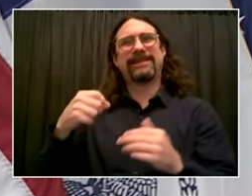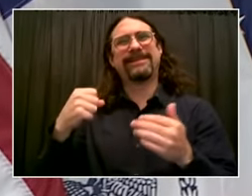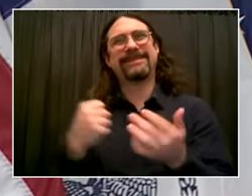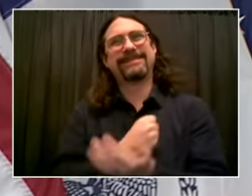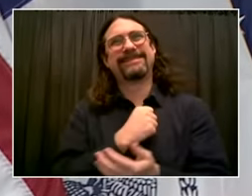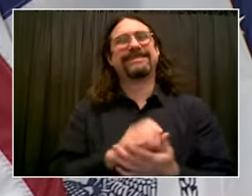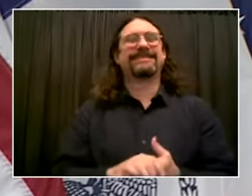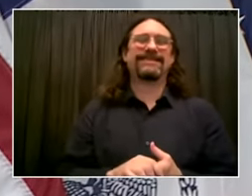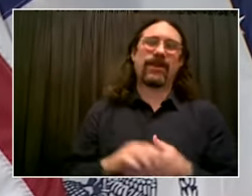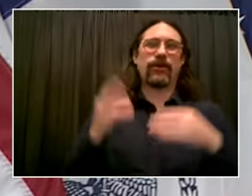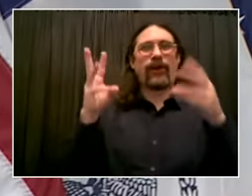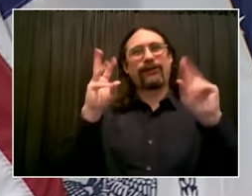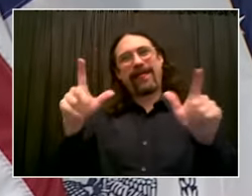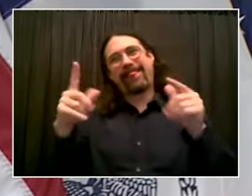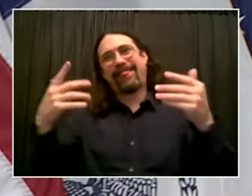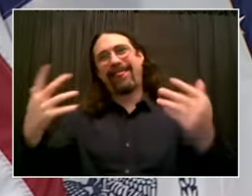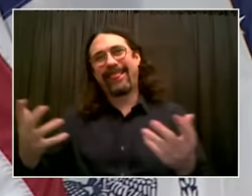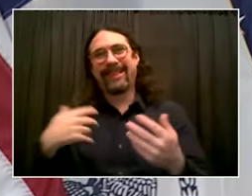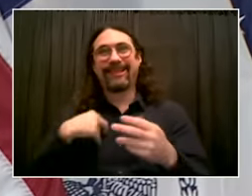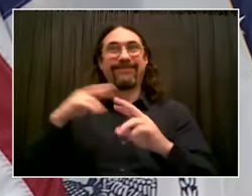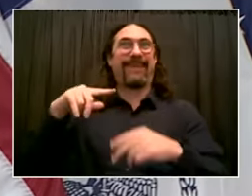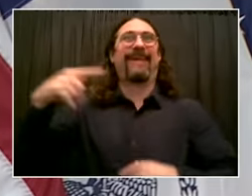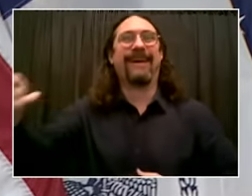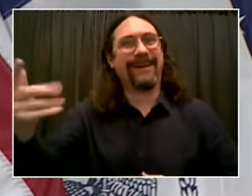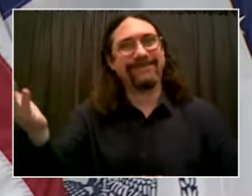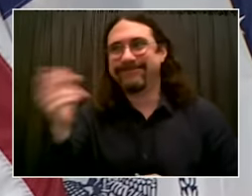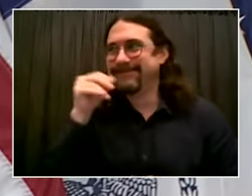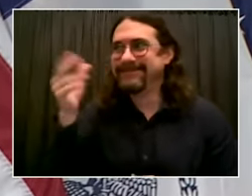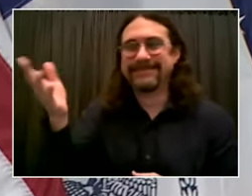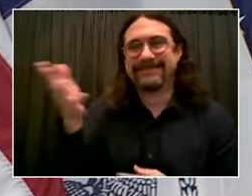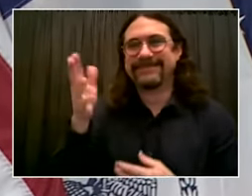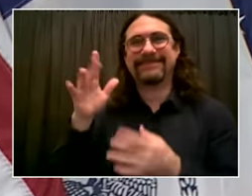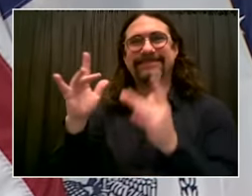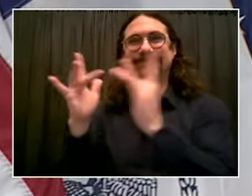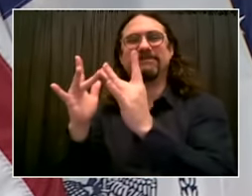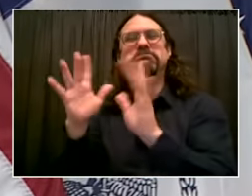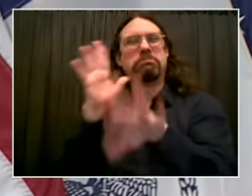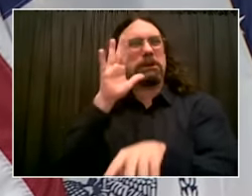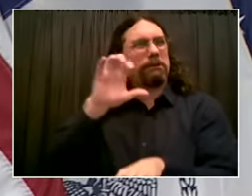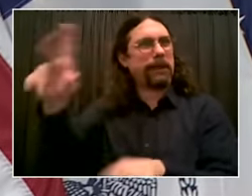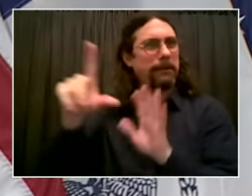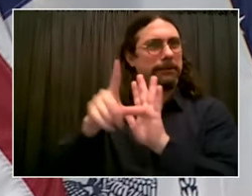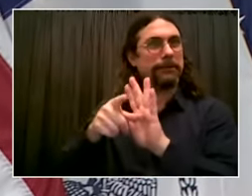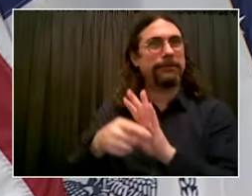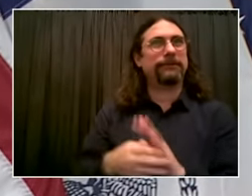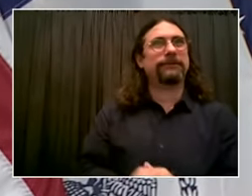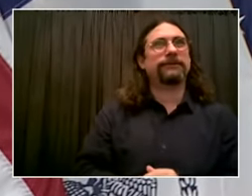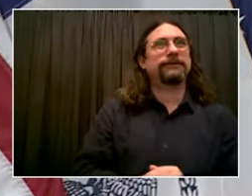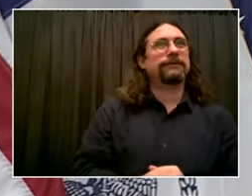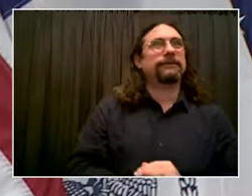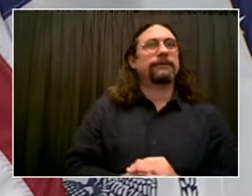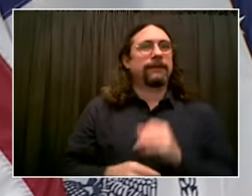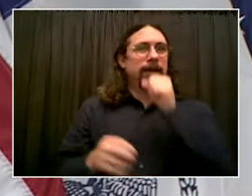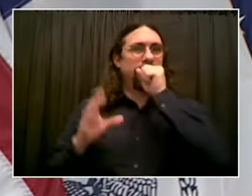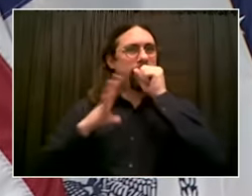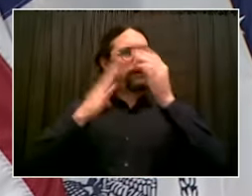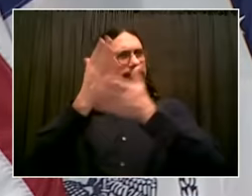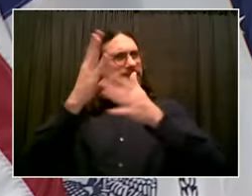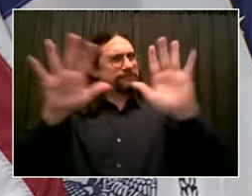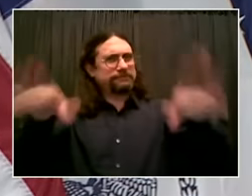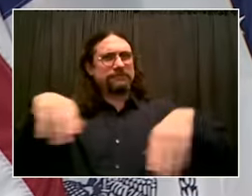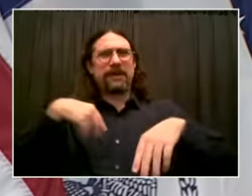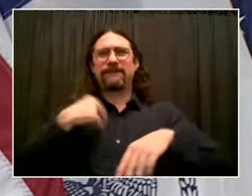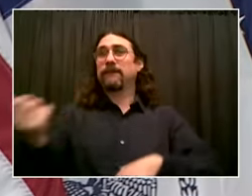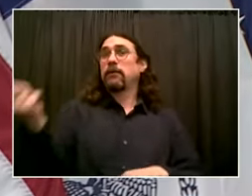We'll come back in just a moment. want to hear from someone else because another key in terms of